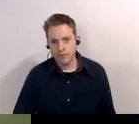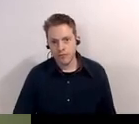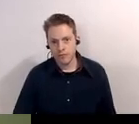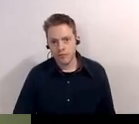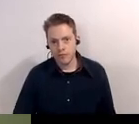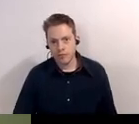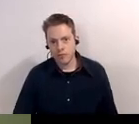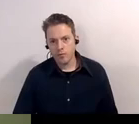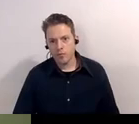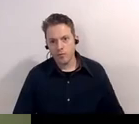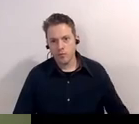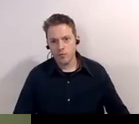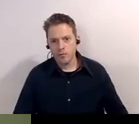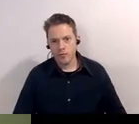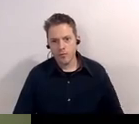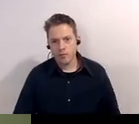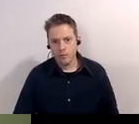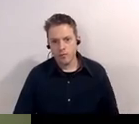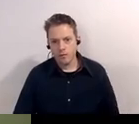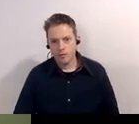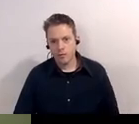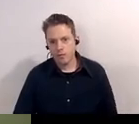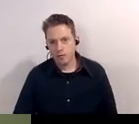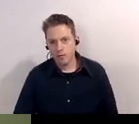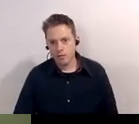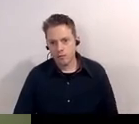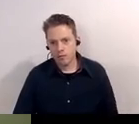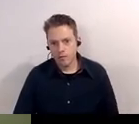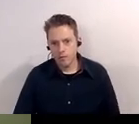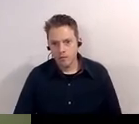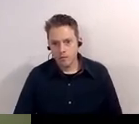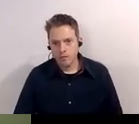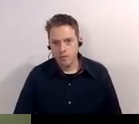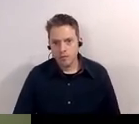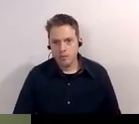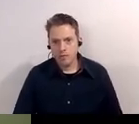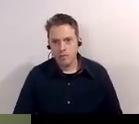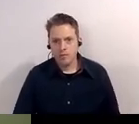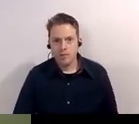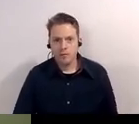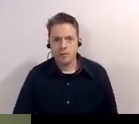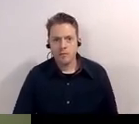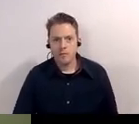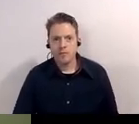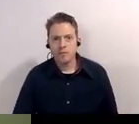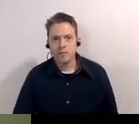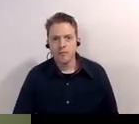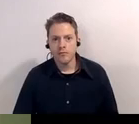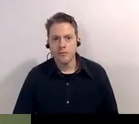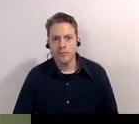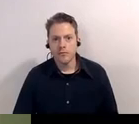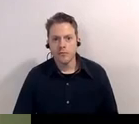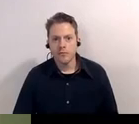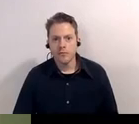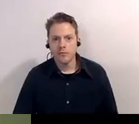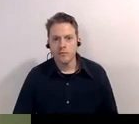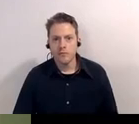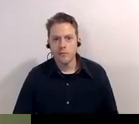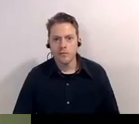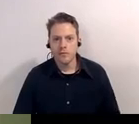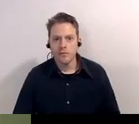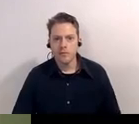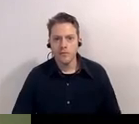of president obama at the blue coffee at blue coffee um what is now neomond in the right so there's kind of a bridge